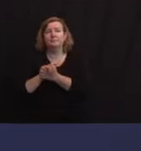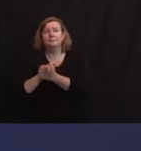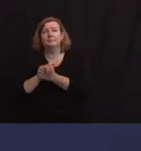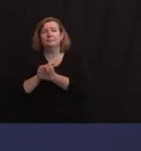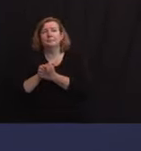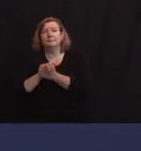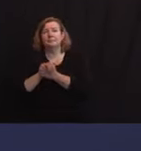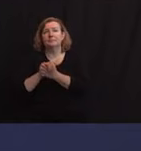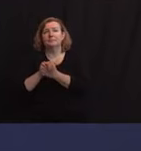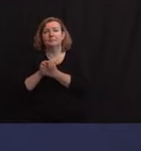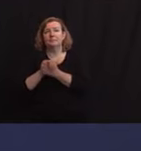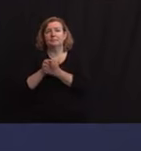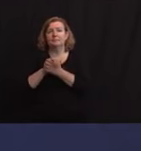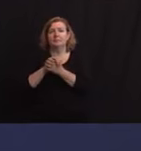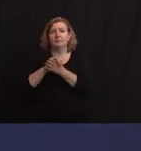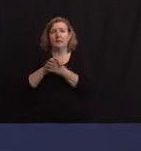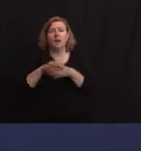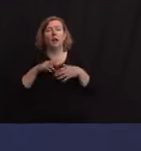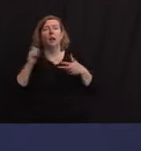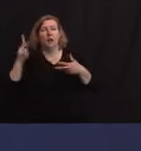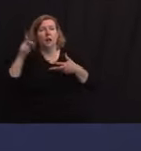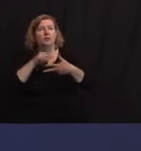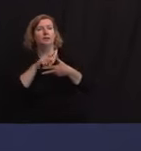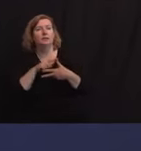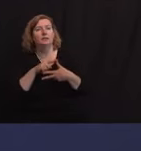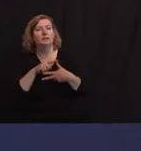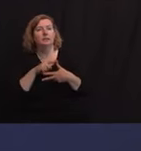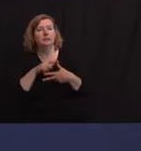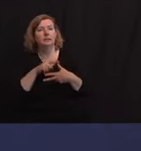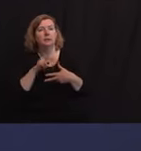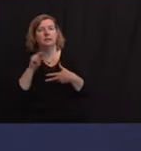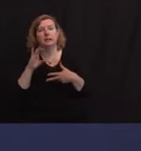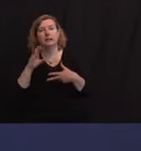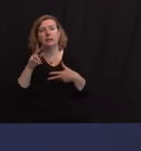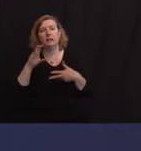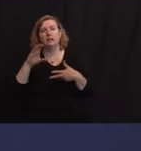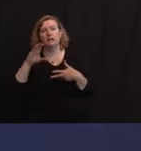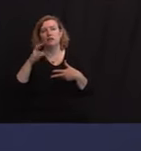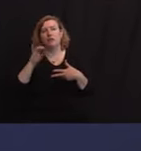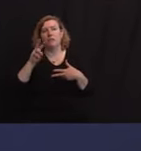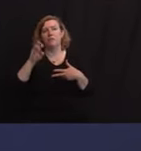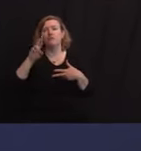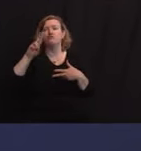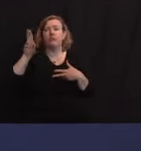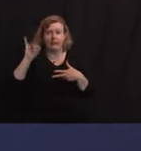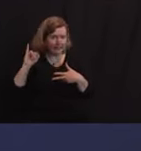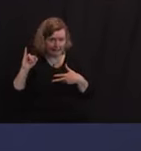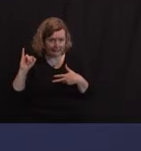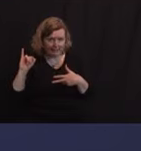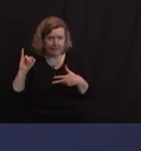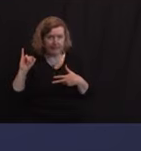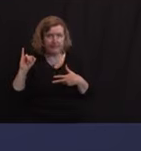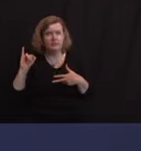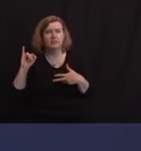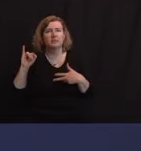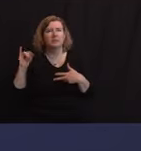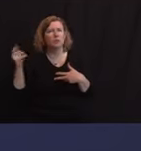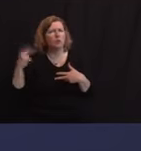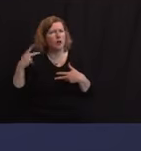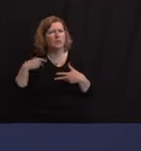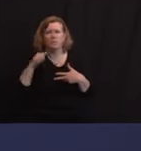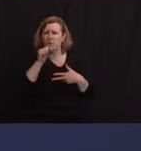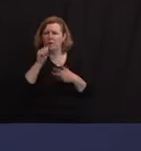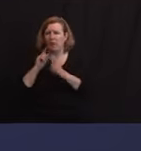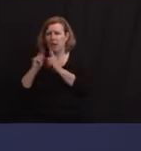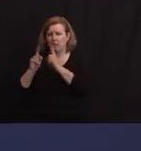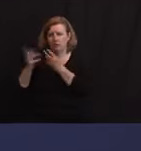Let me start from the top. Nik and I had a very private but yet soulful exchange this